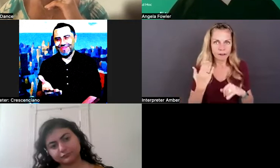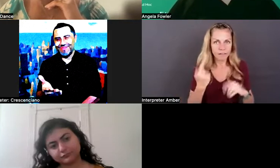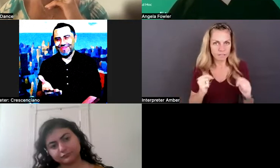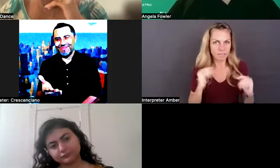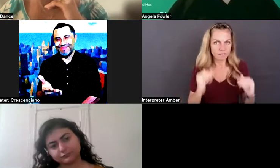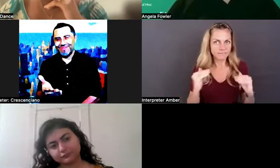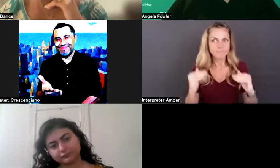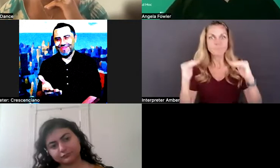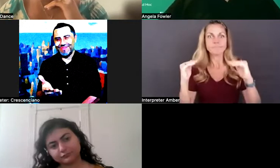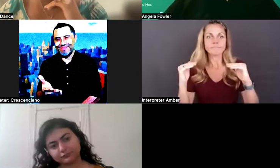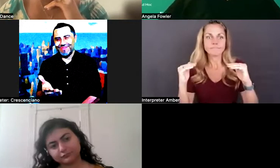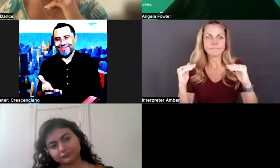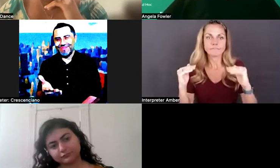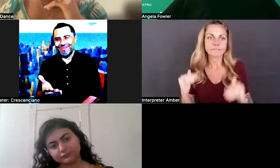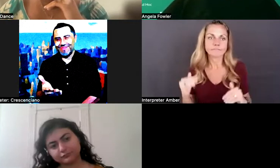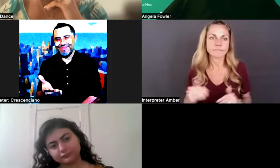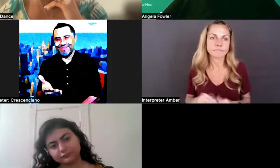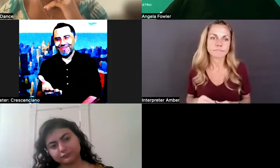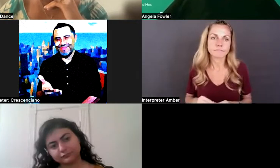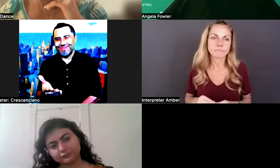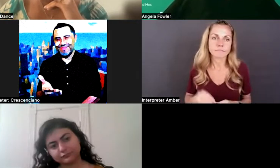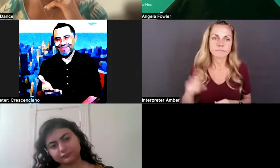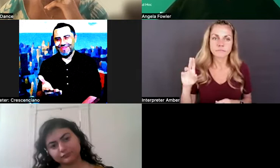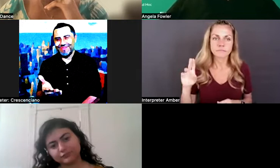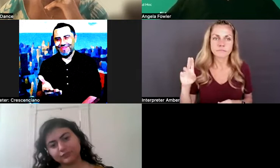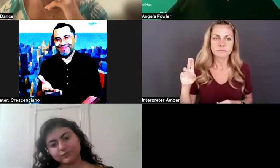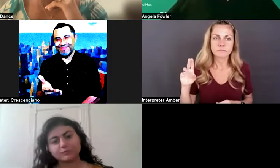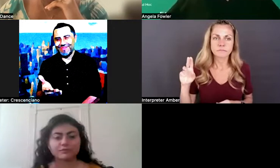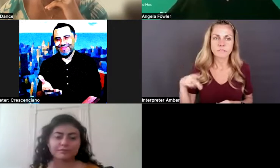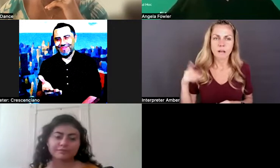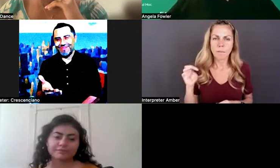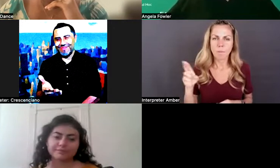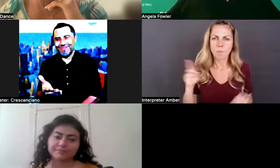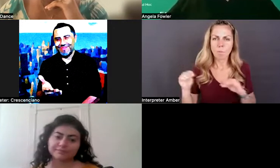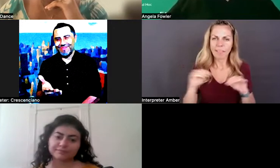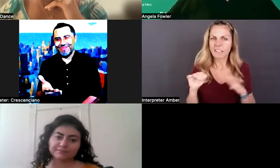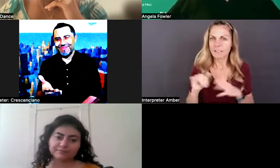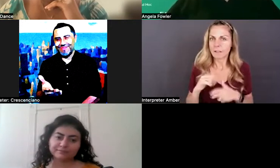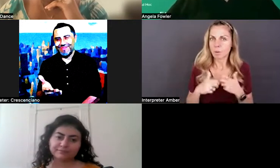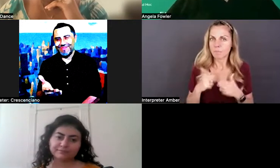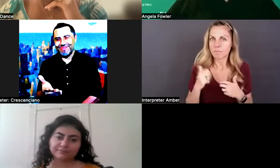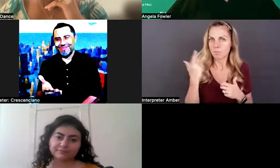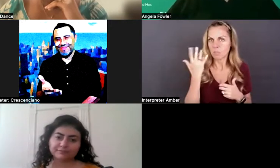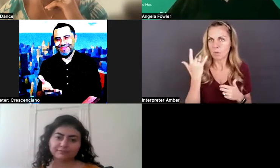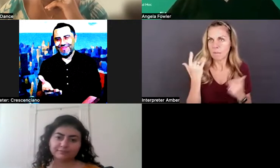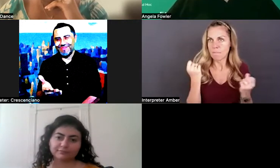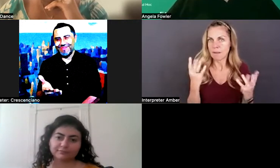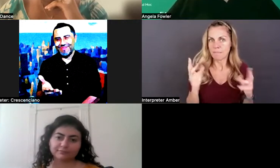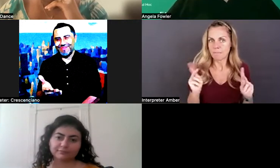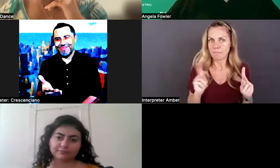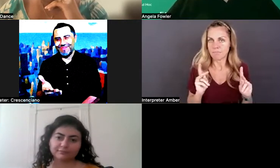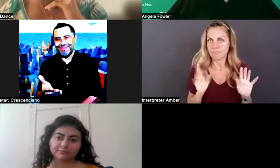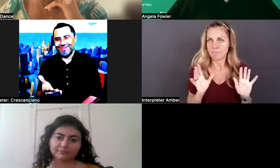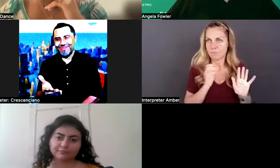problem with disclosure too, which is another reason why a lot of folks don't choose not to. And so as, uh, I interview for jobs,